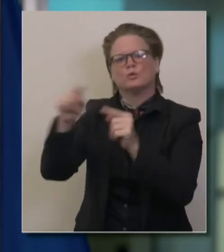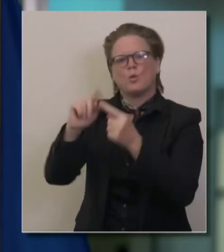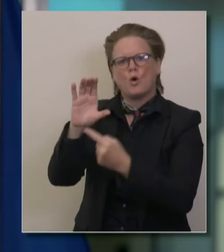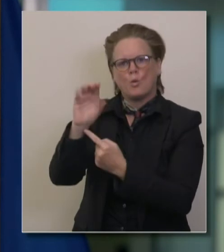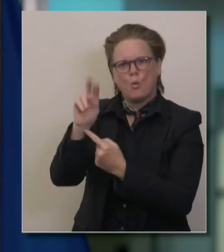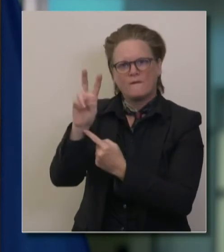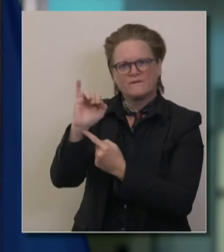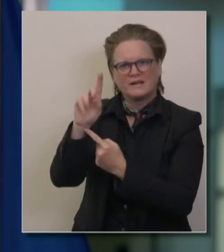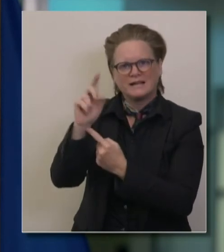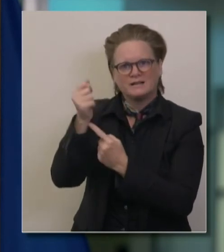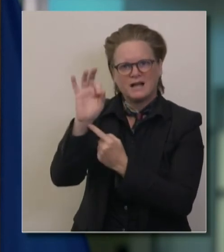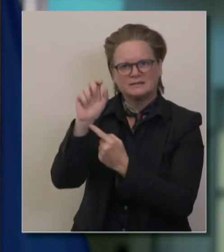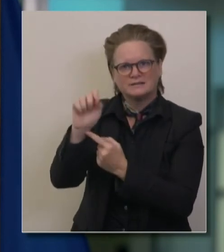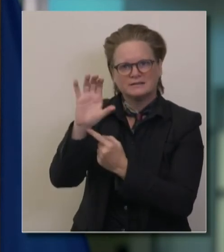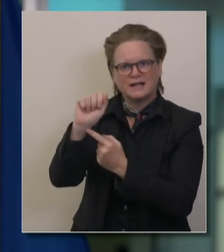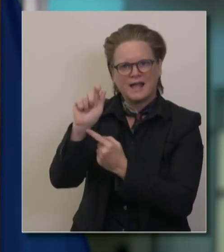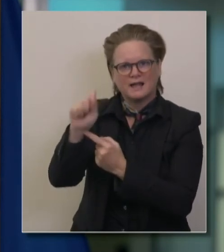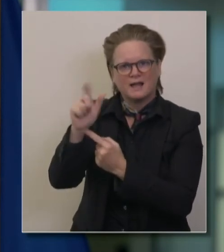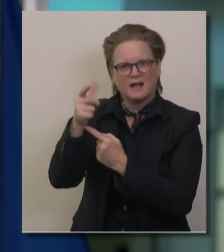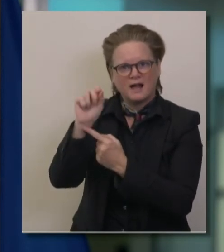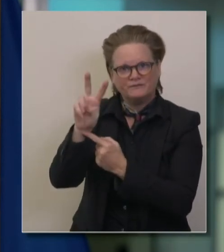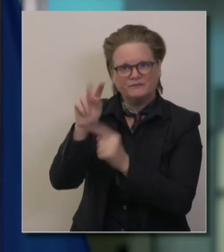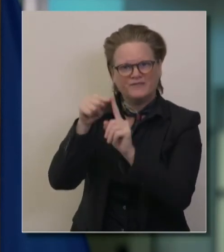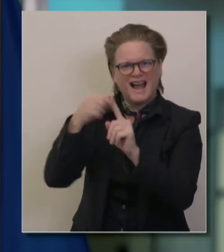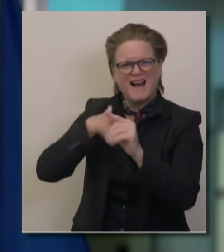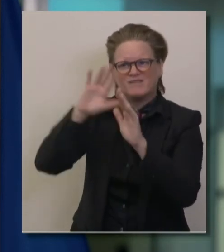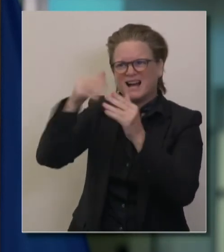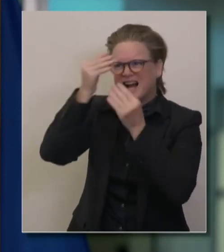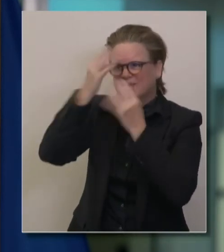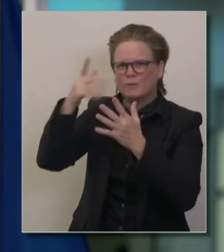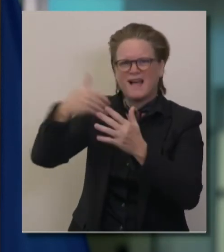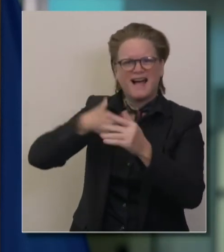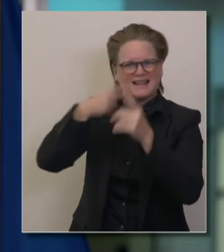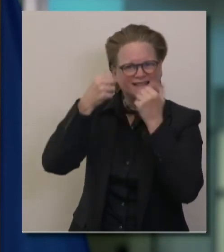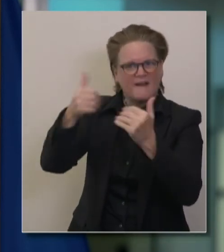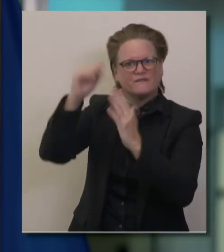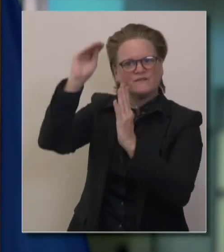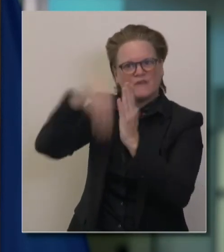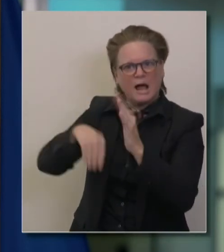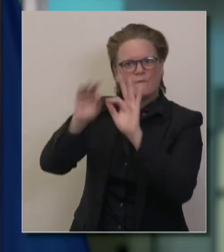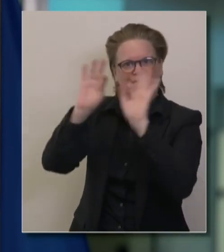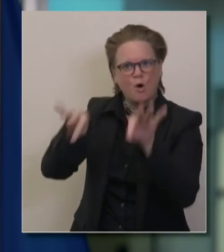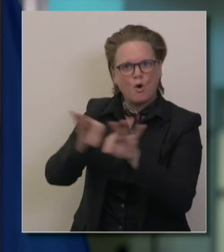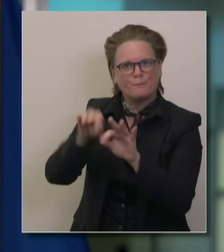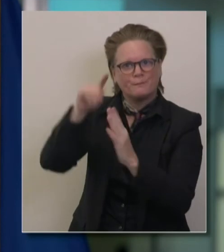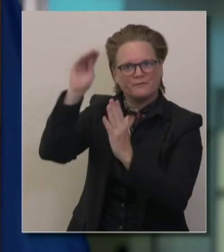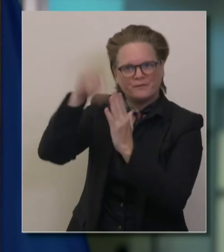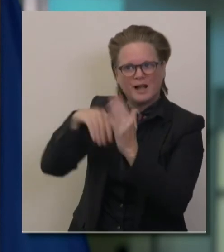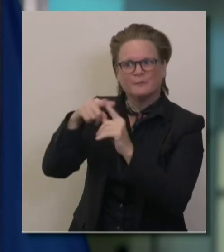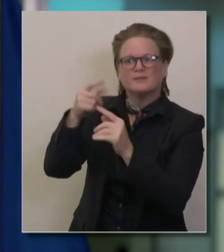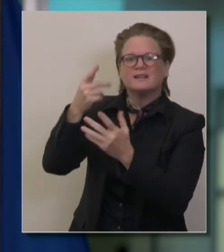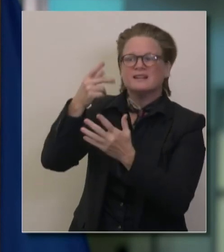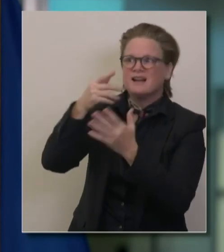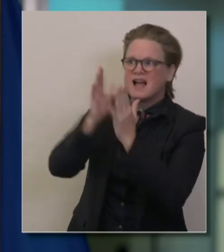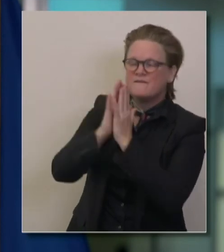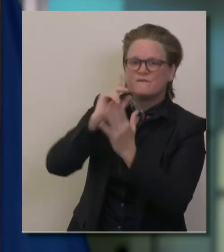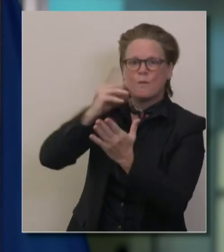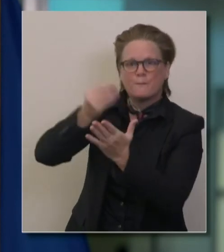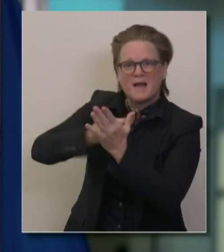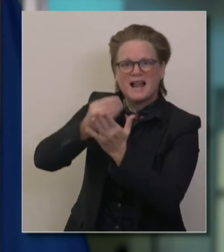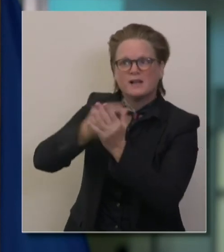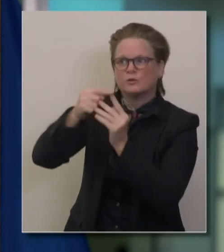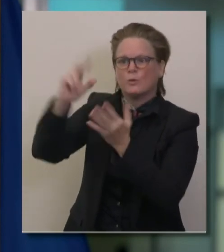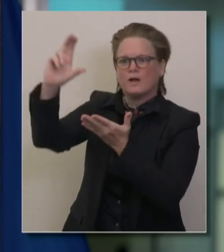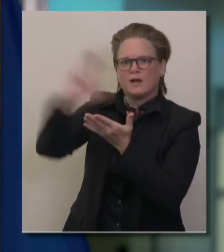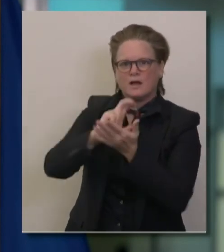website, covid19.ca.gov website to avail yourselves to information about those half a billion dollars in supports. And by the